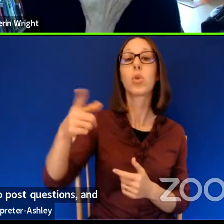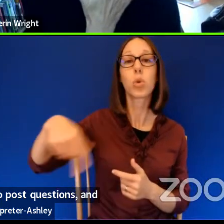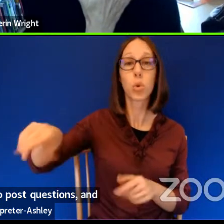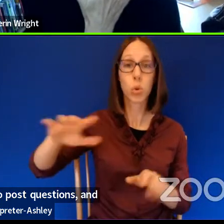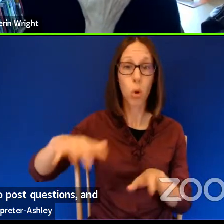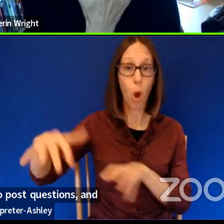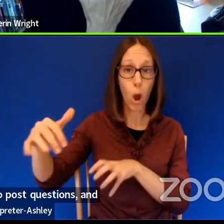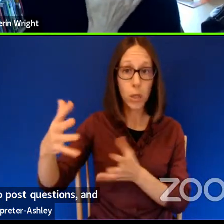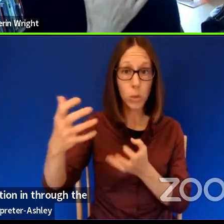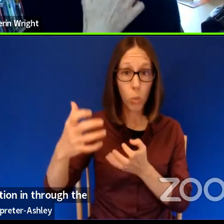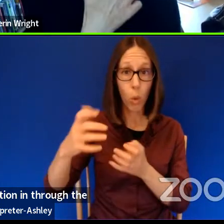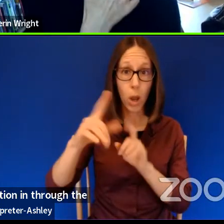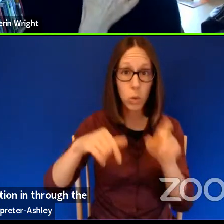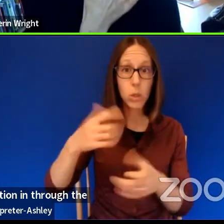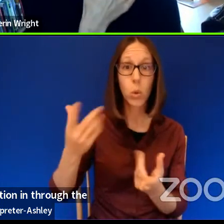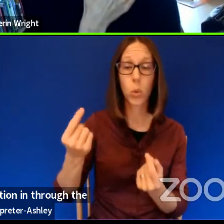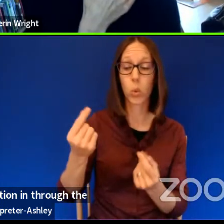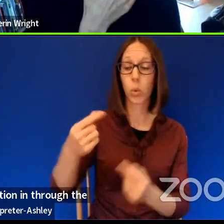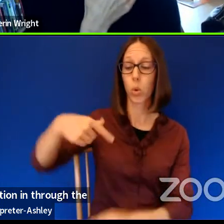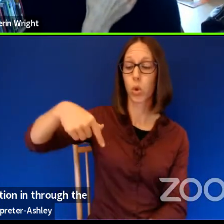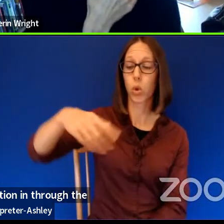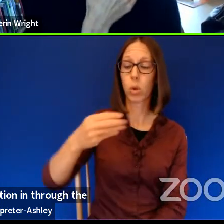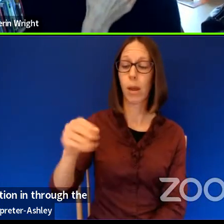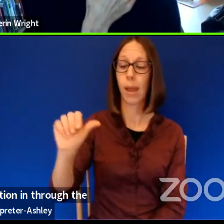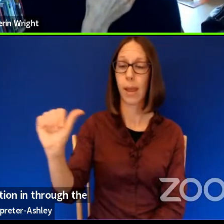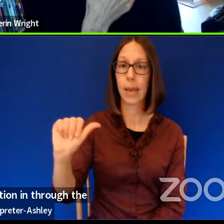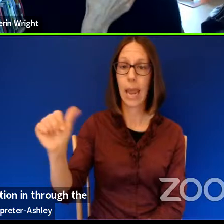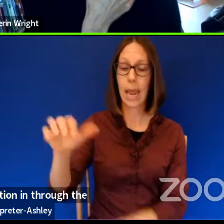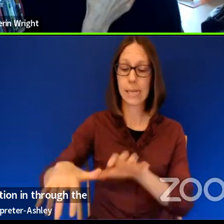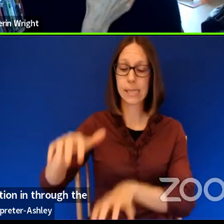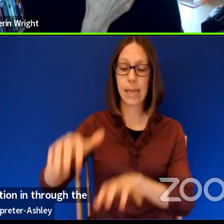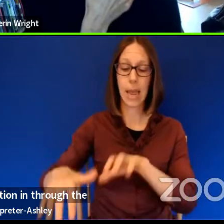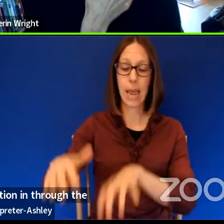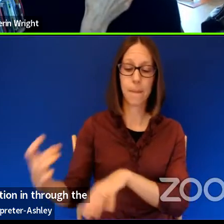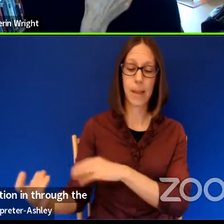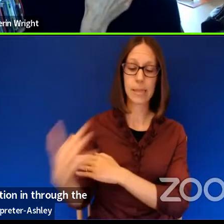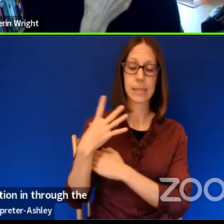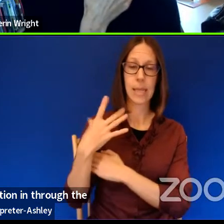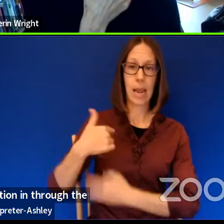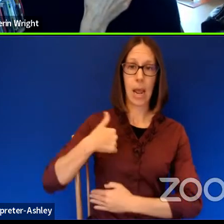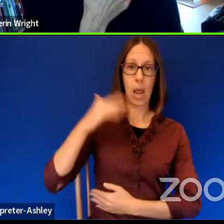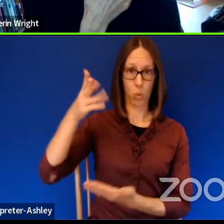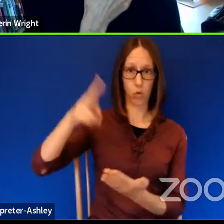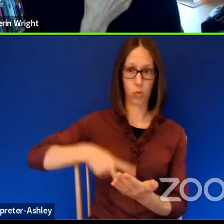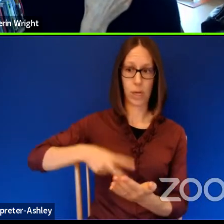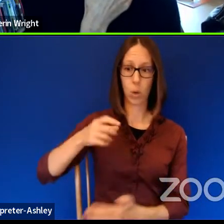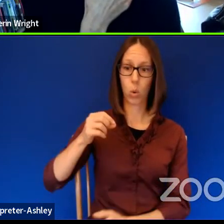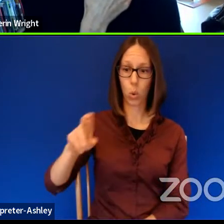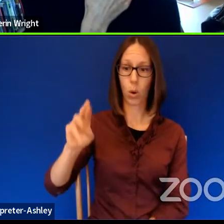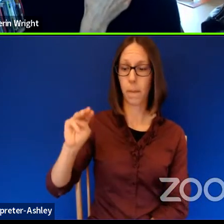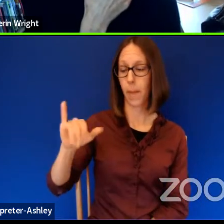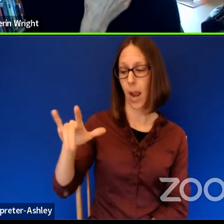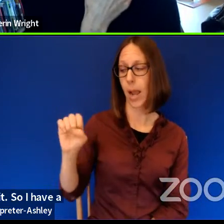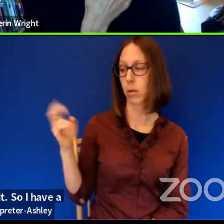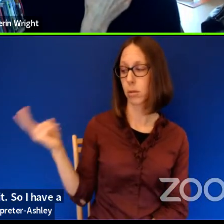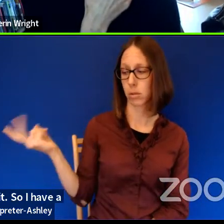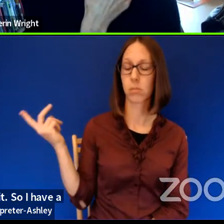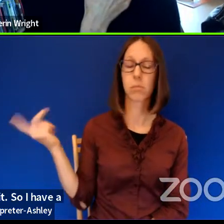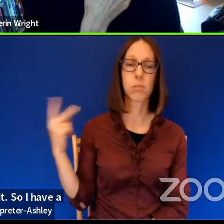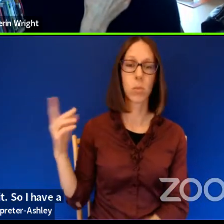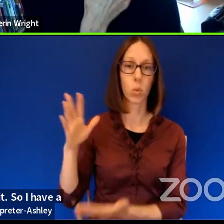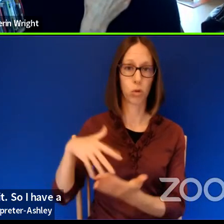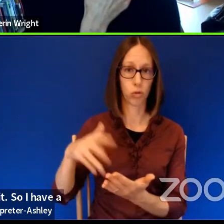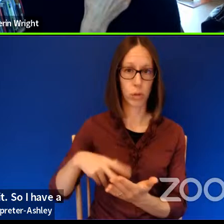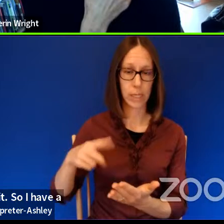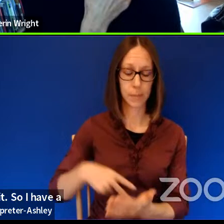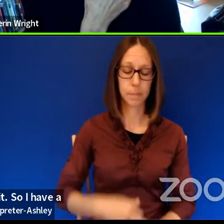um, through the Q and a, and then miles, or I will read it. Great. Um, so I have a question about, uh,